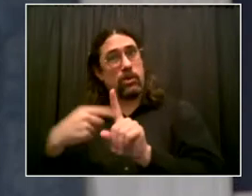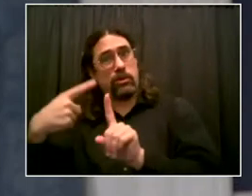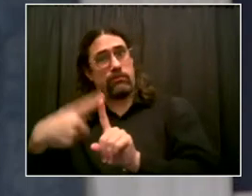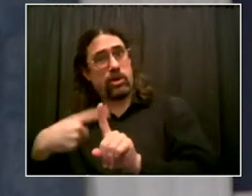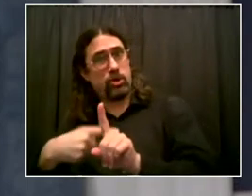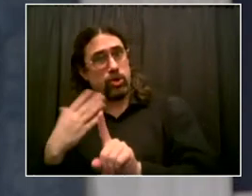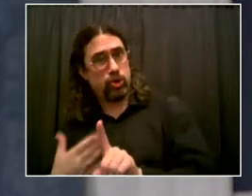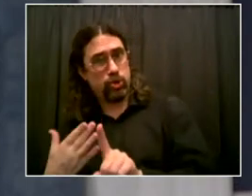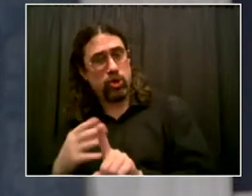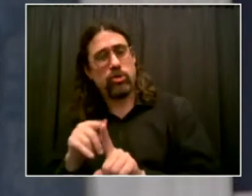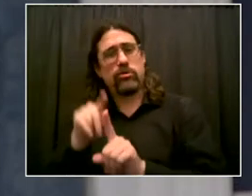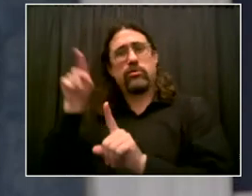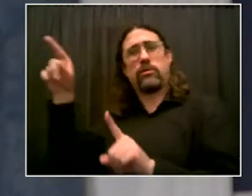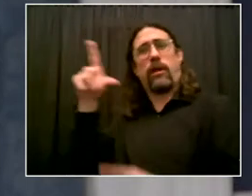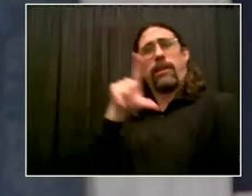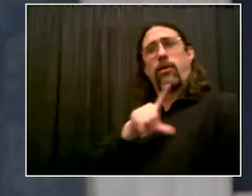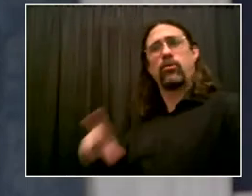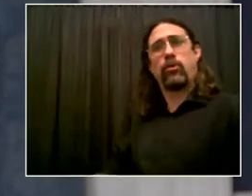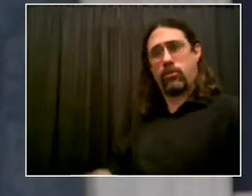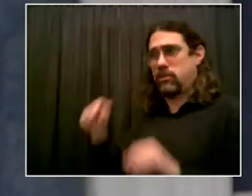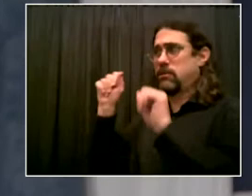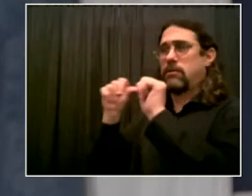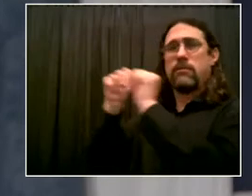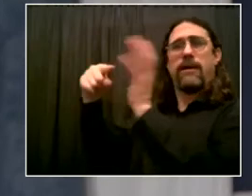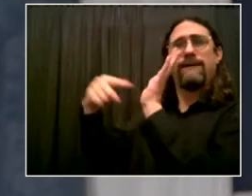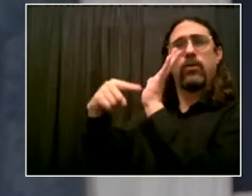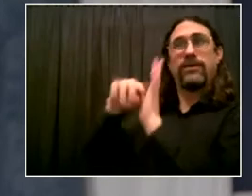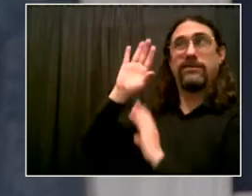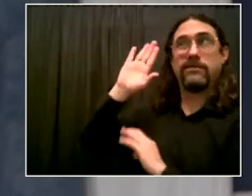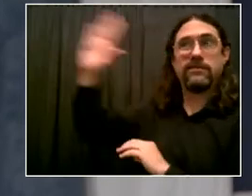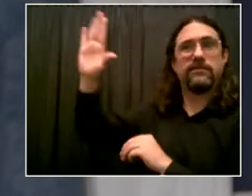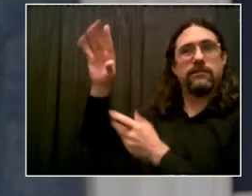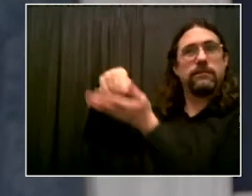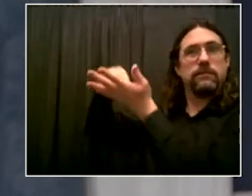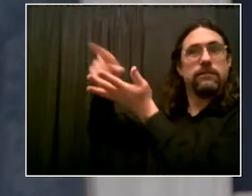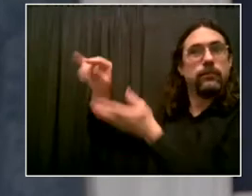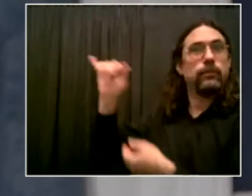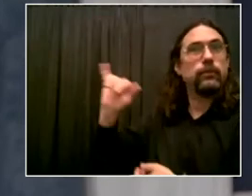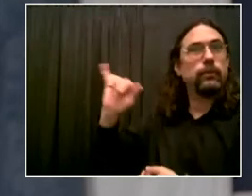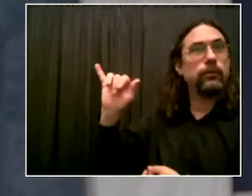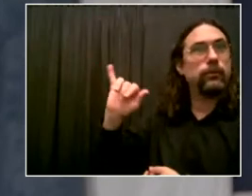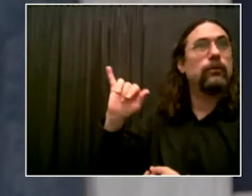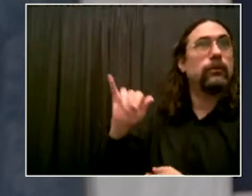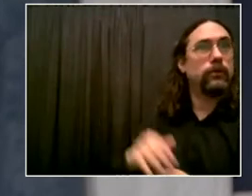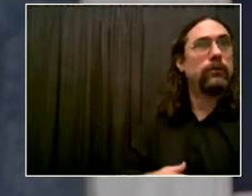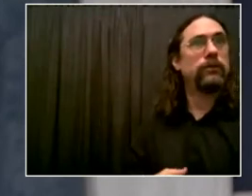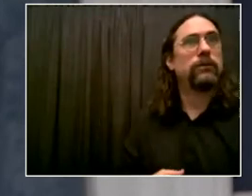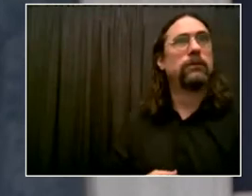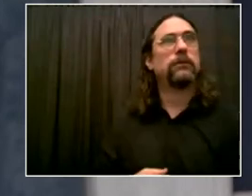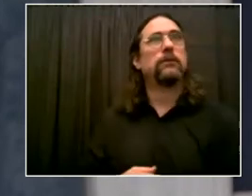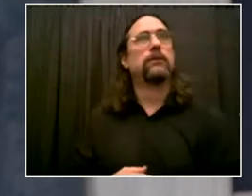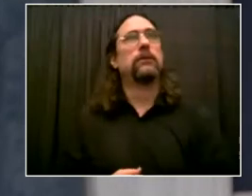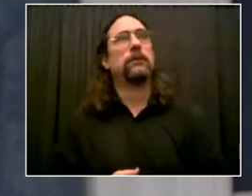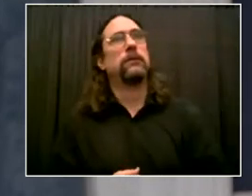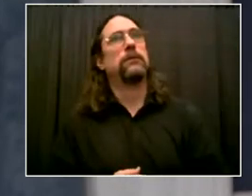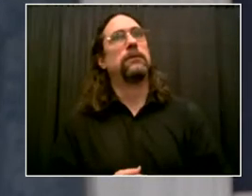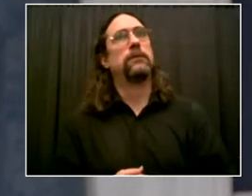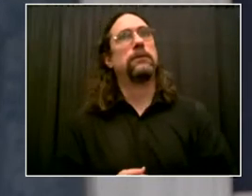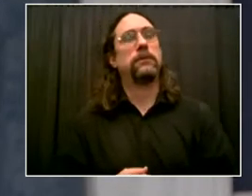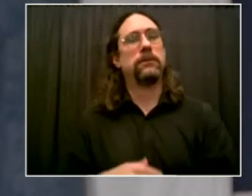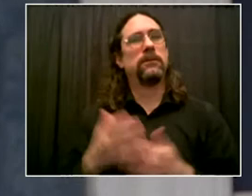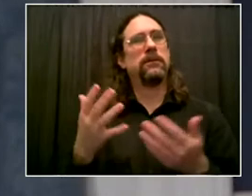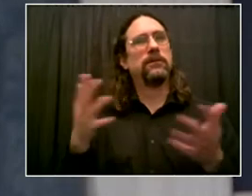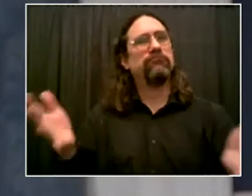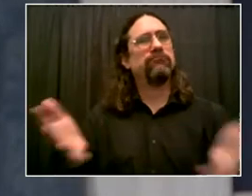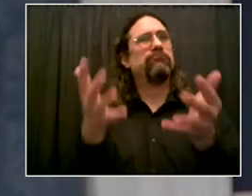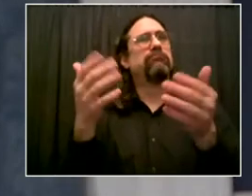But we know that there is no economic health without public health, which is why we want to make sure that New York City is the